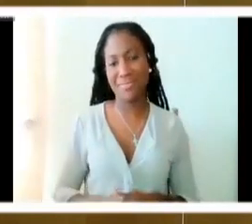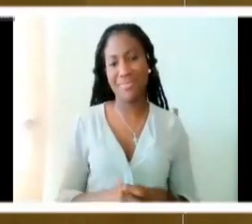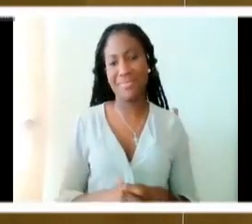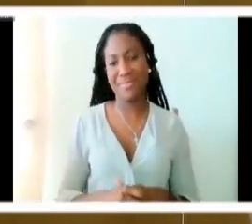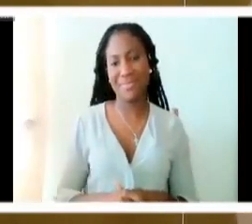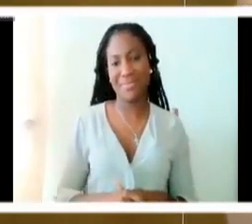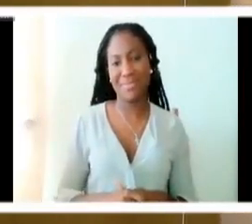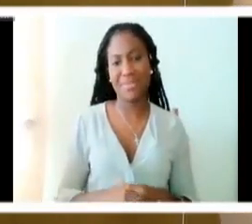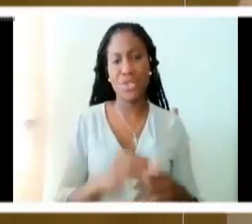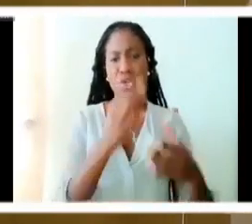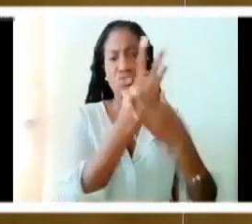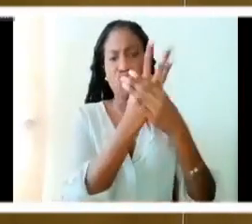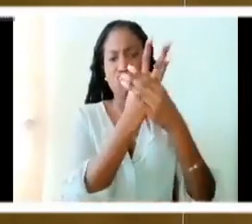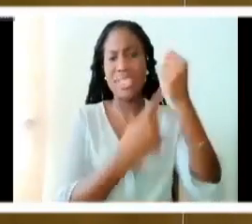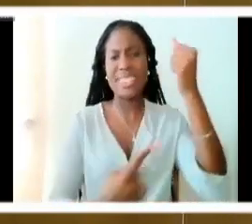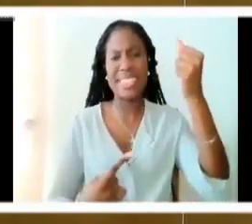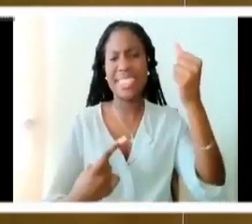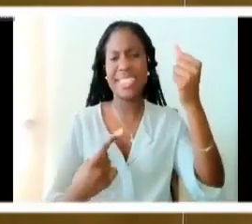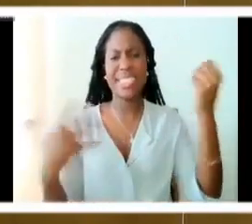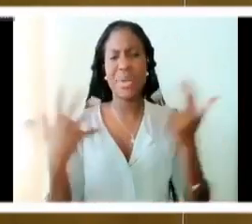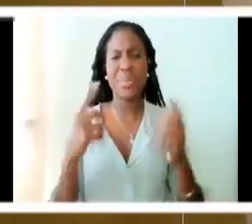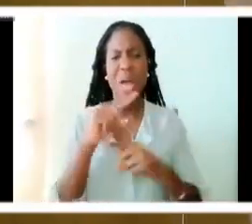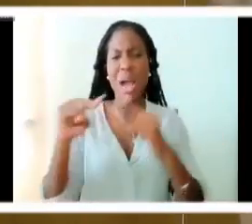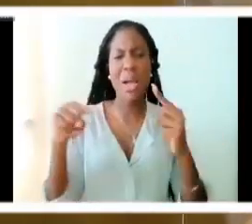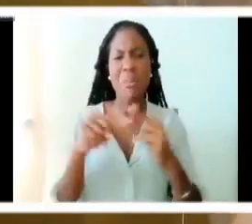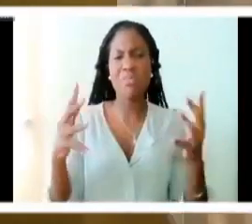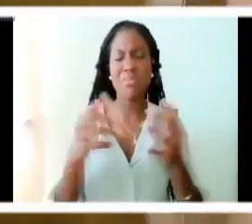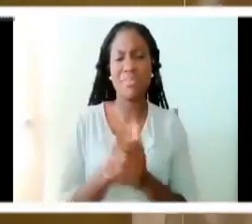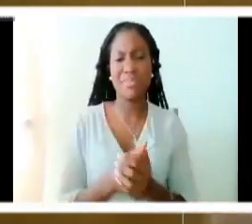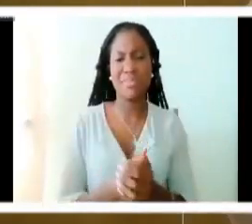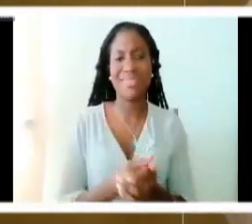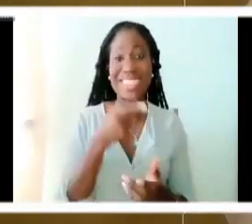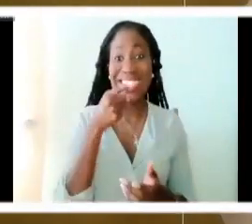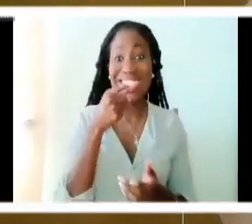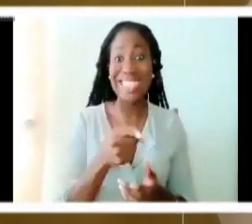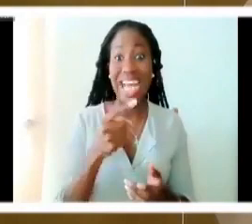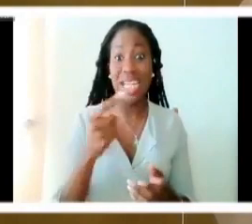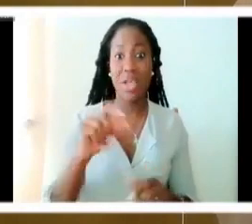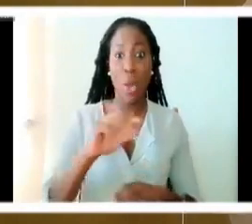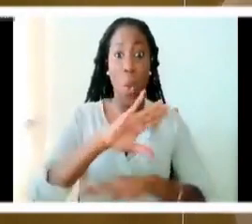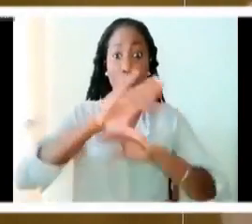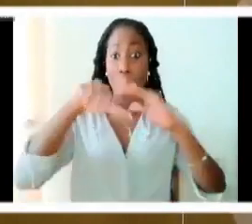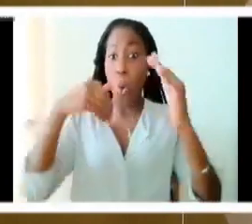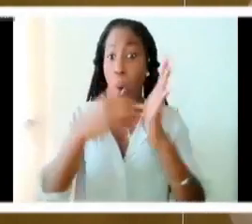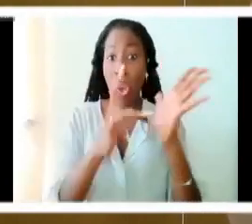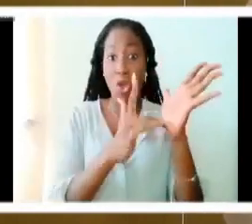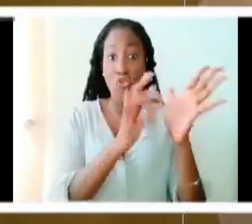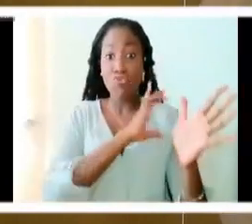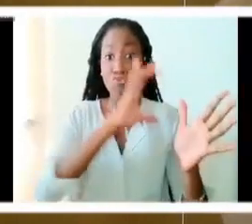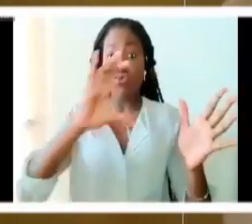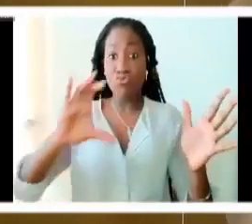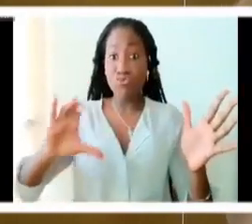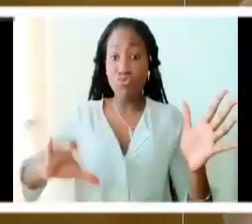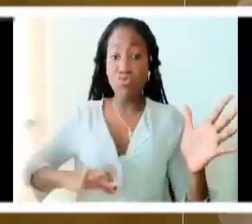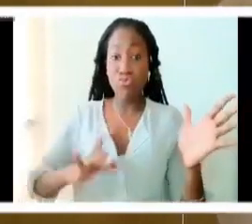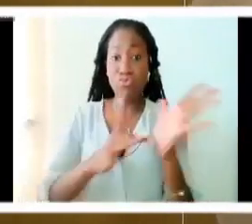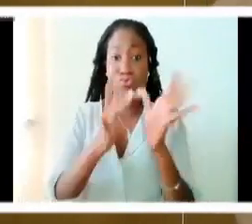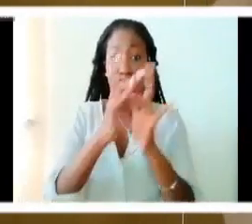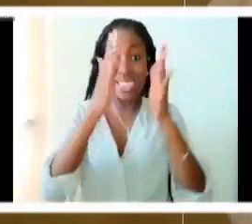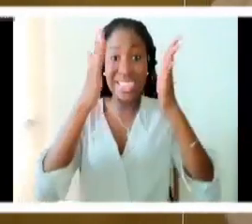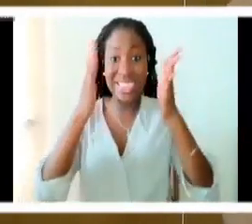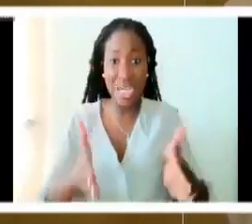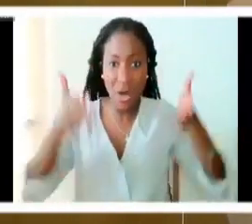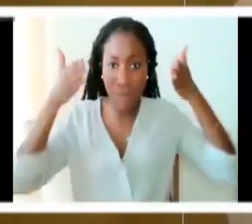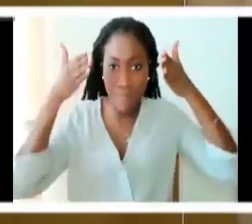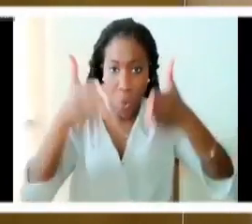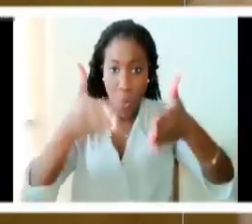Trinity? It is a central doctrine of the whole of Christianity. There is no doctrine that is more important than